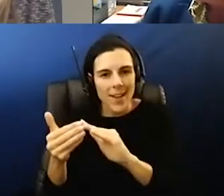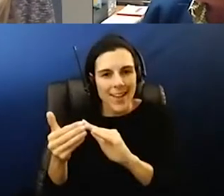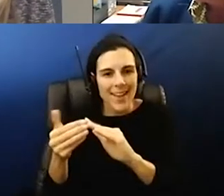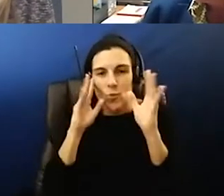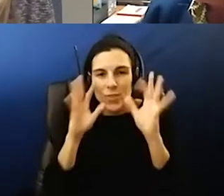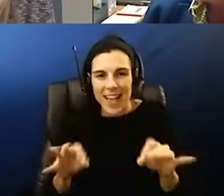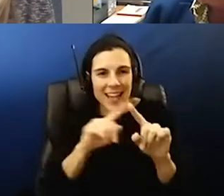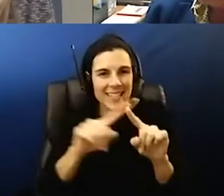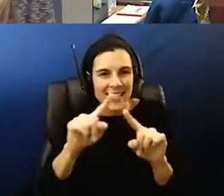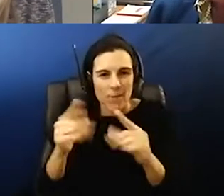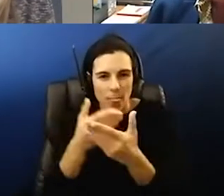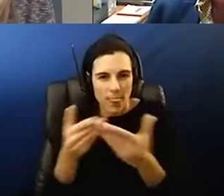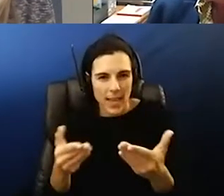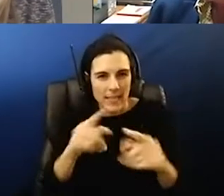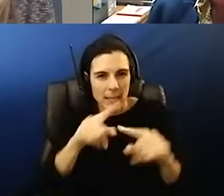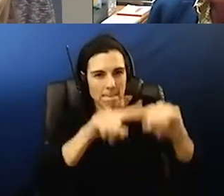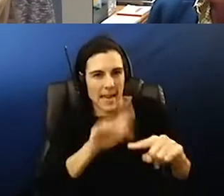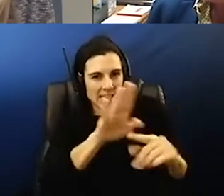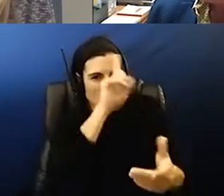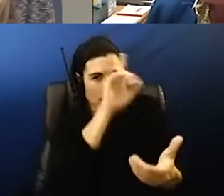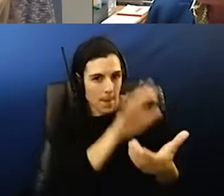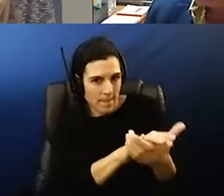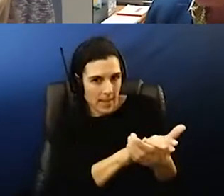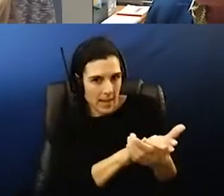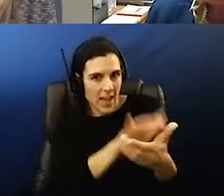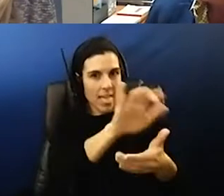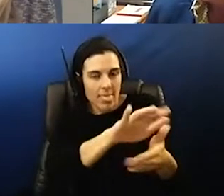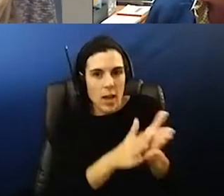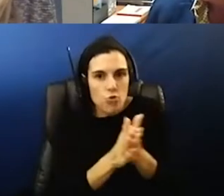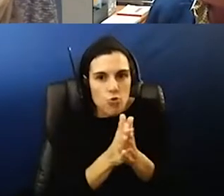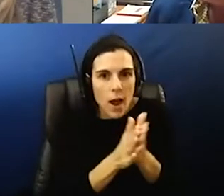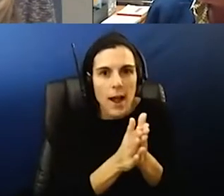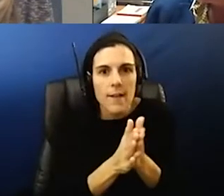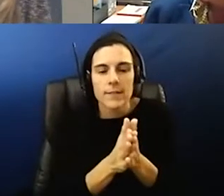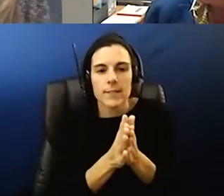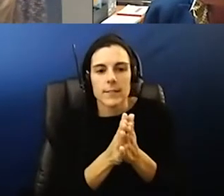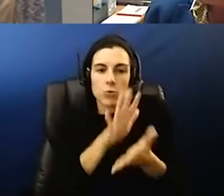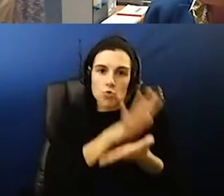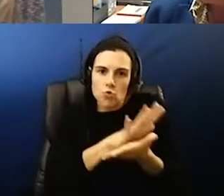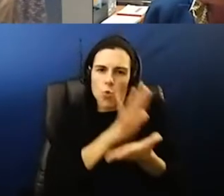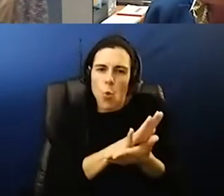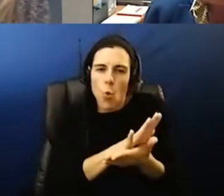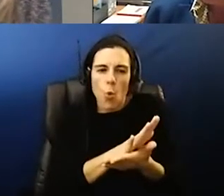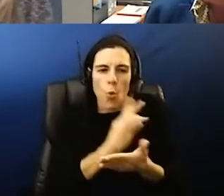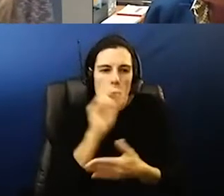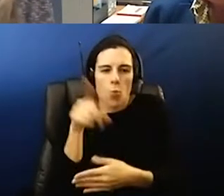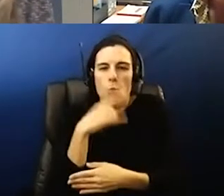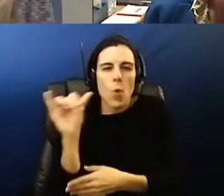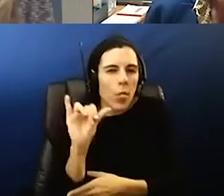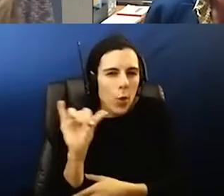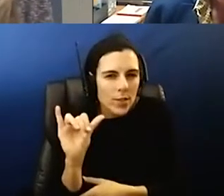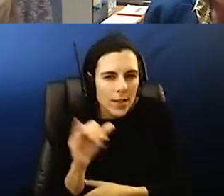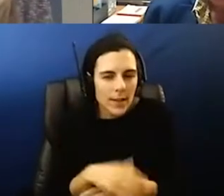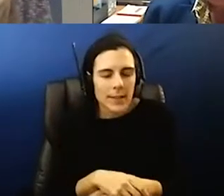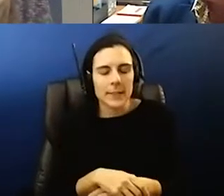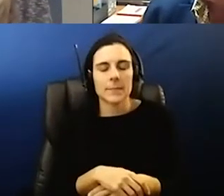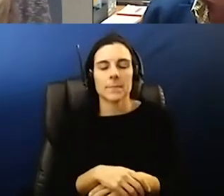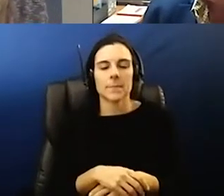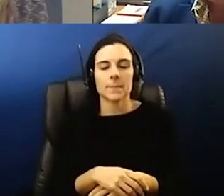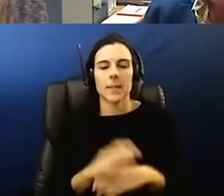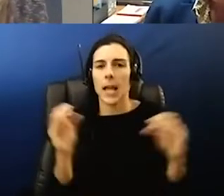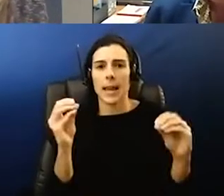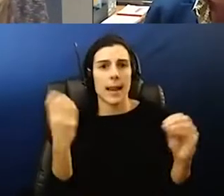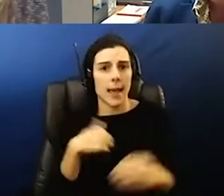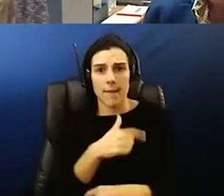the beliefs and that in itself drives a great deal of what school may look like on a given day there is there are none of us